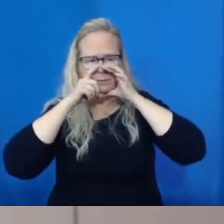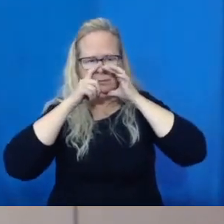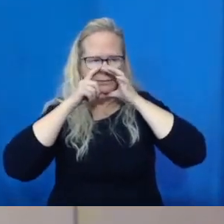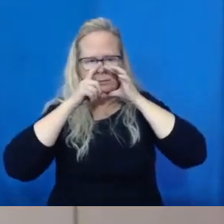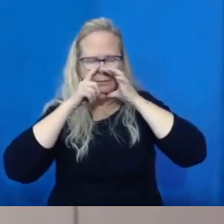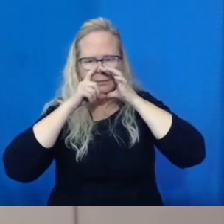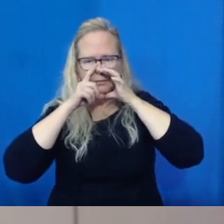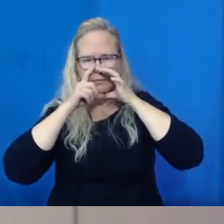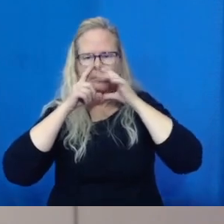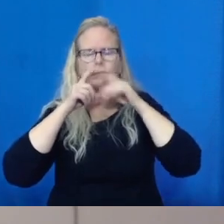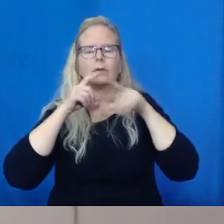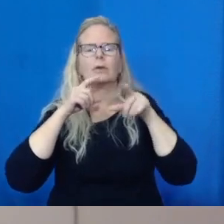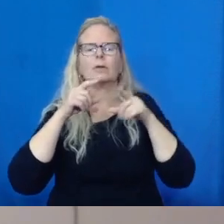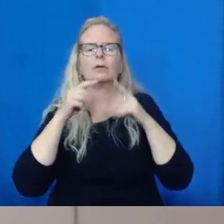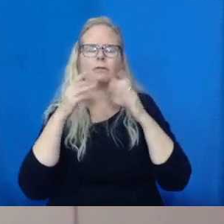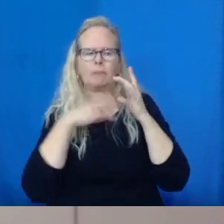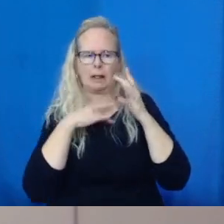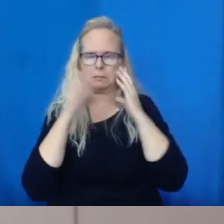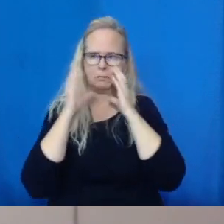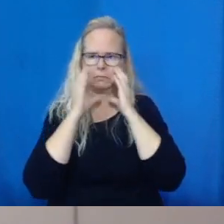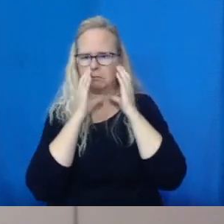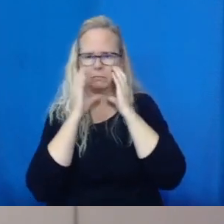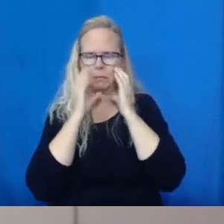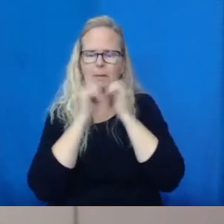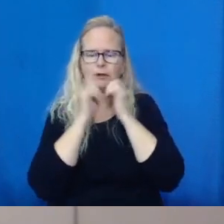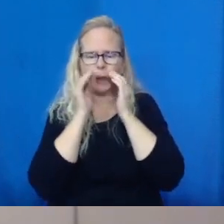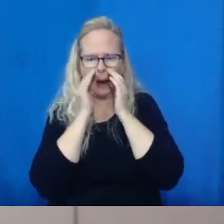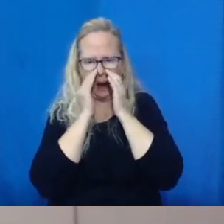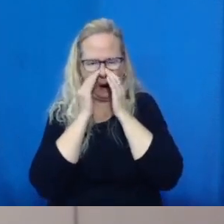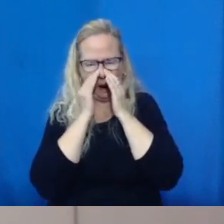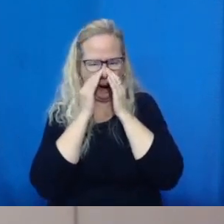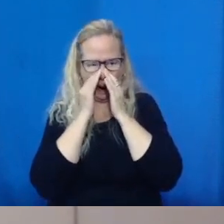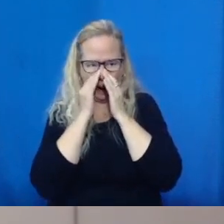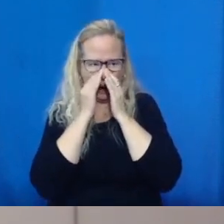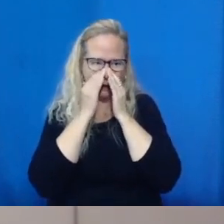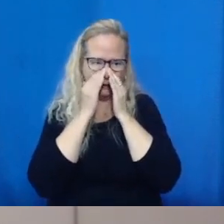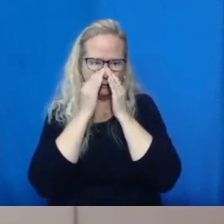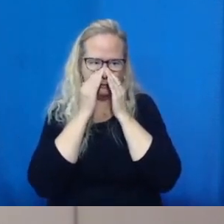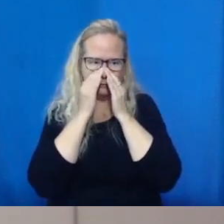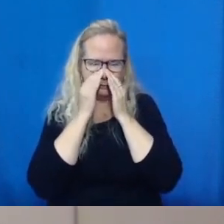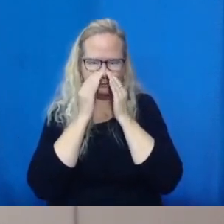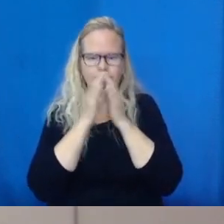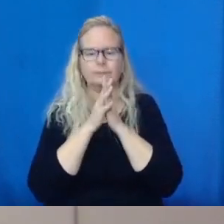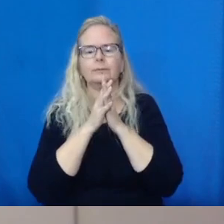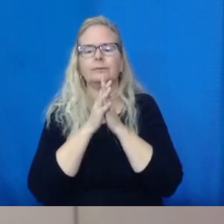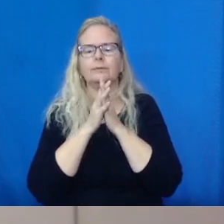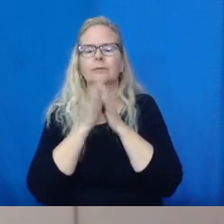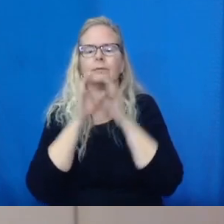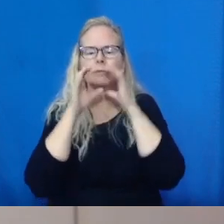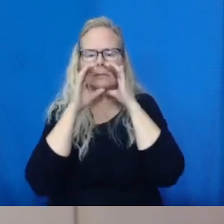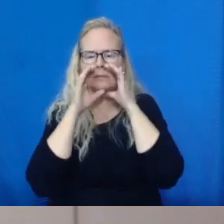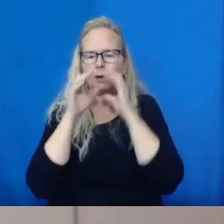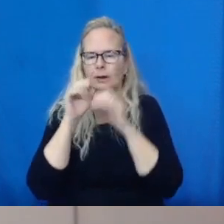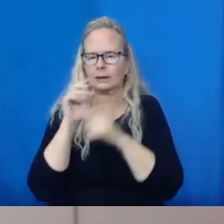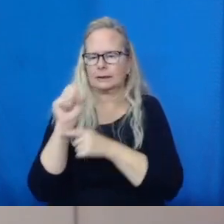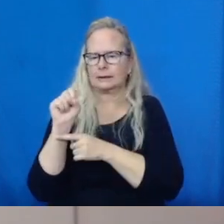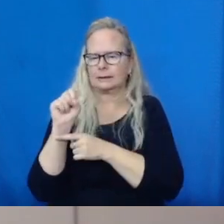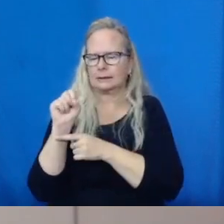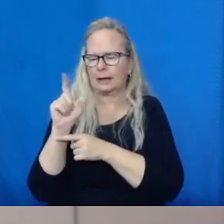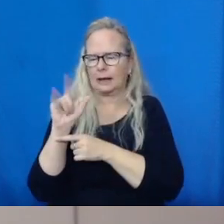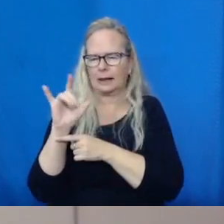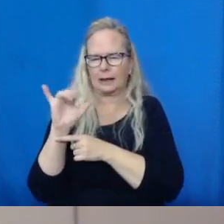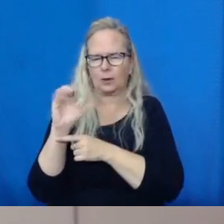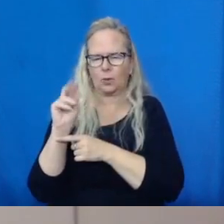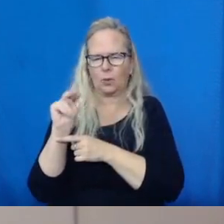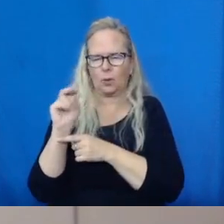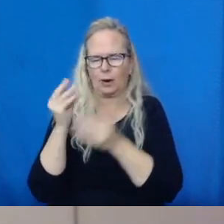most face shapes. So let's do a seal check. It's sucking in towards my face, bulging out, and there's no